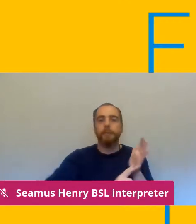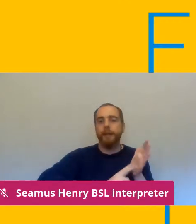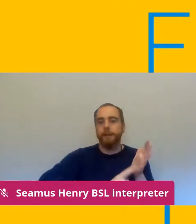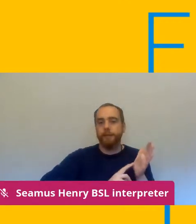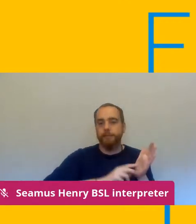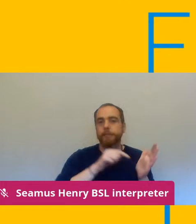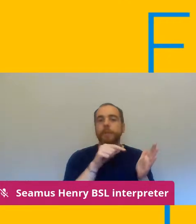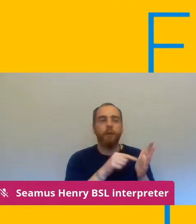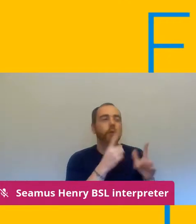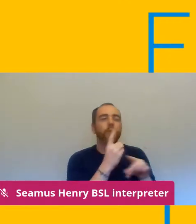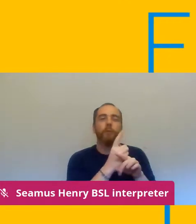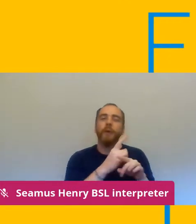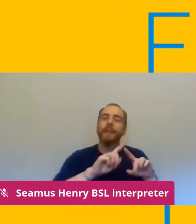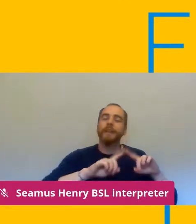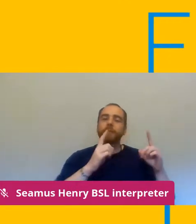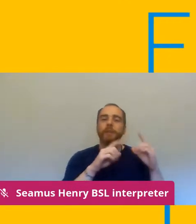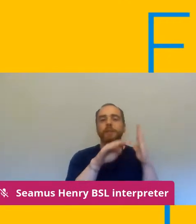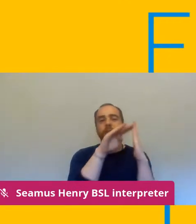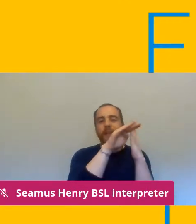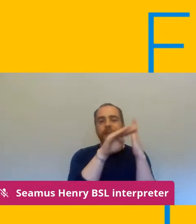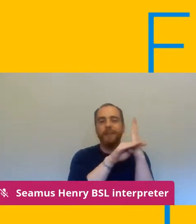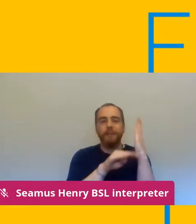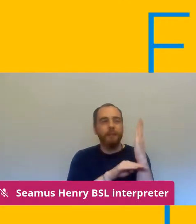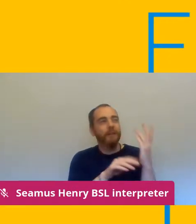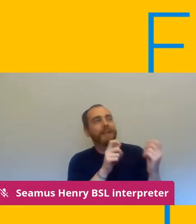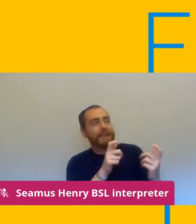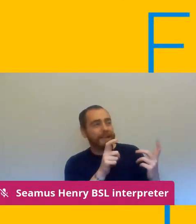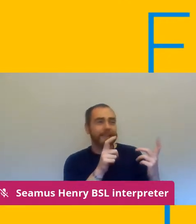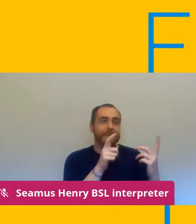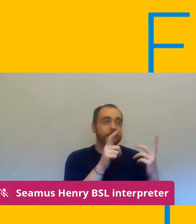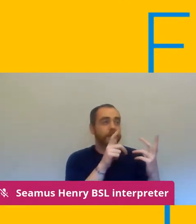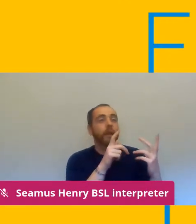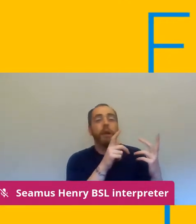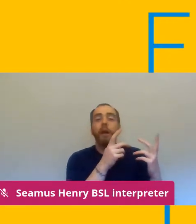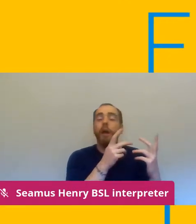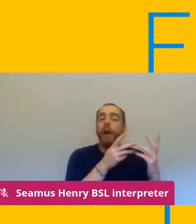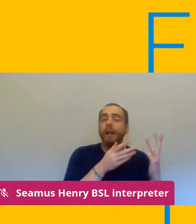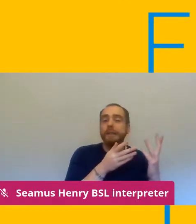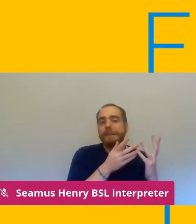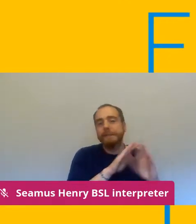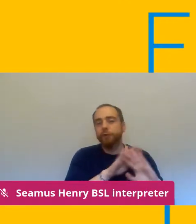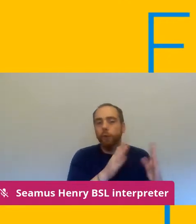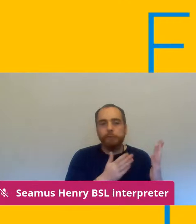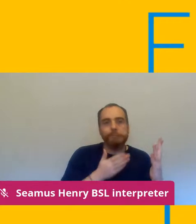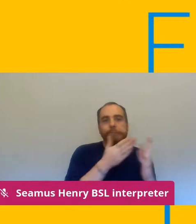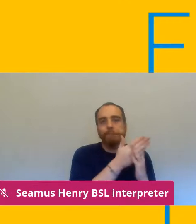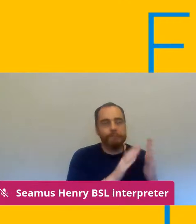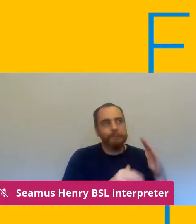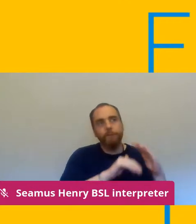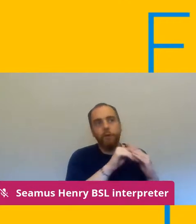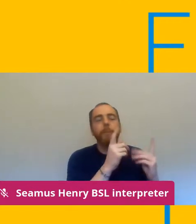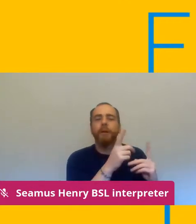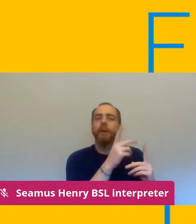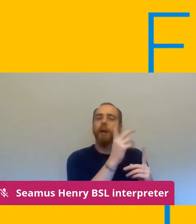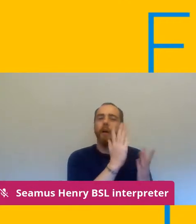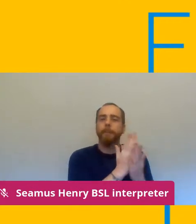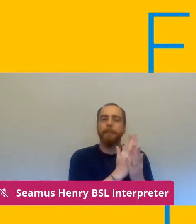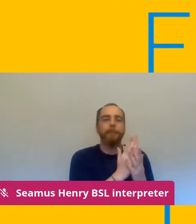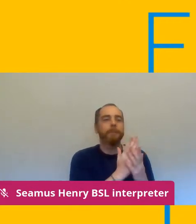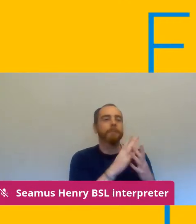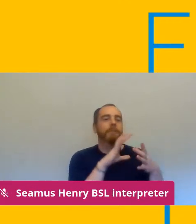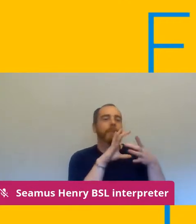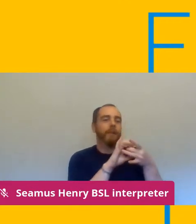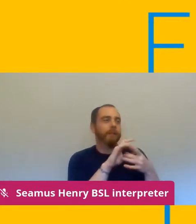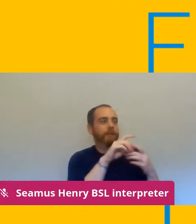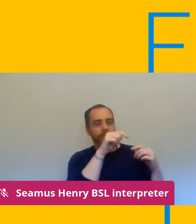um it's not very accessible but it is linked in the guidance uh but the governments have kind of hidden some of the